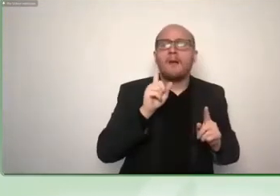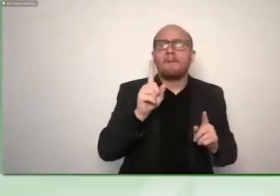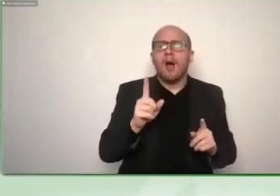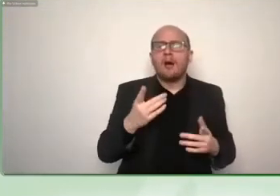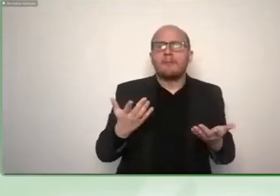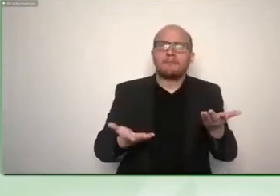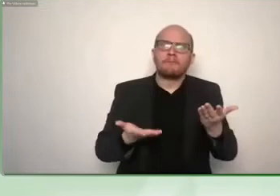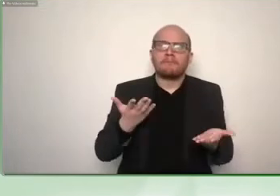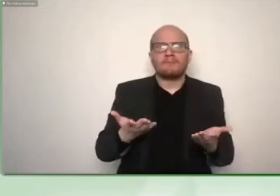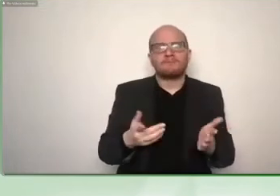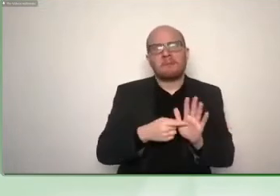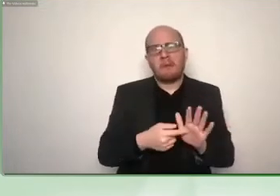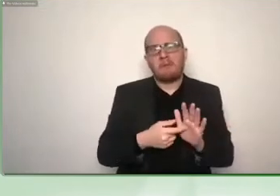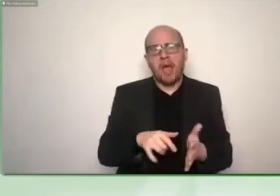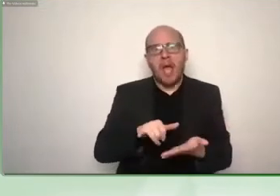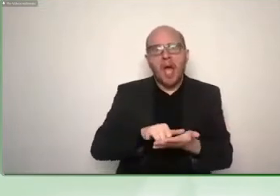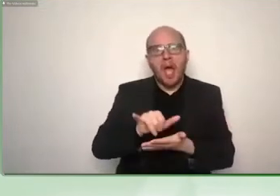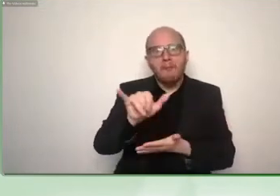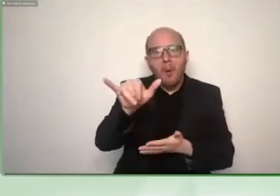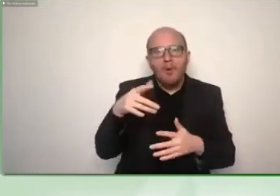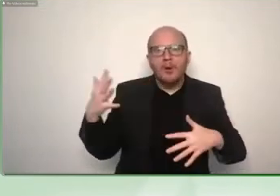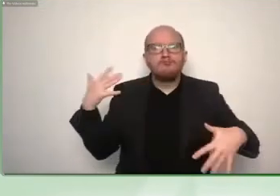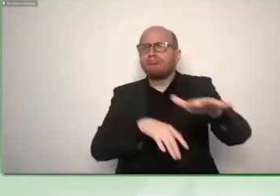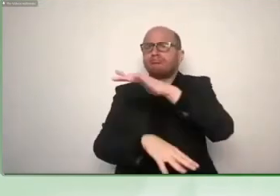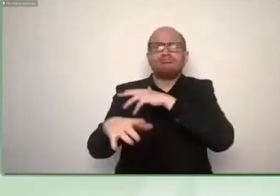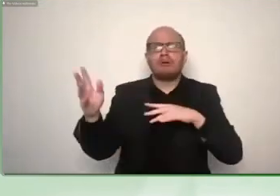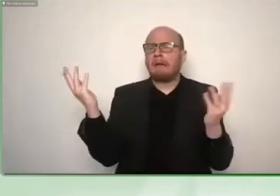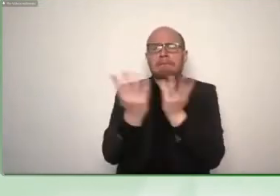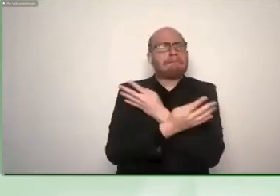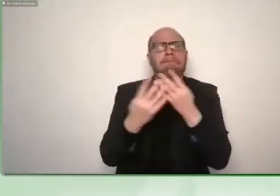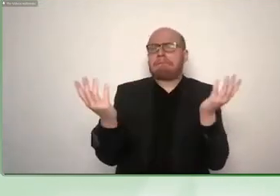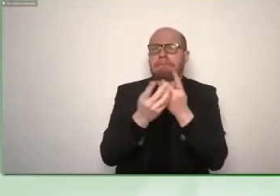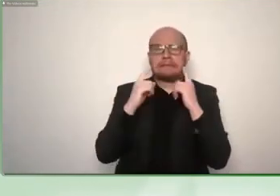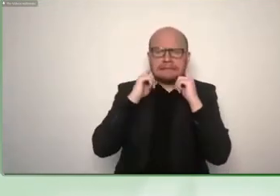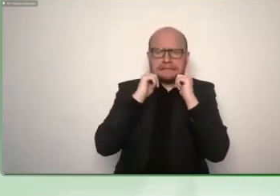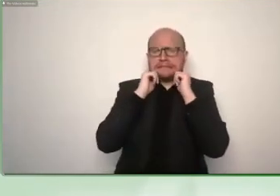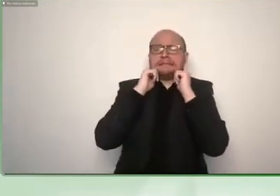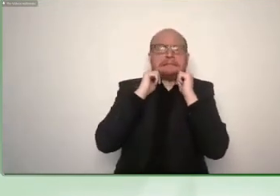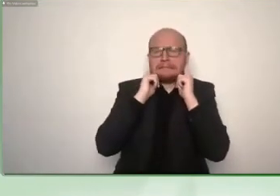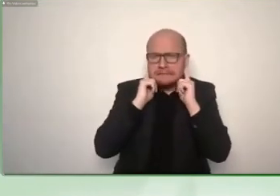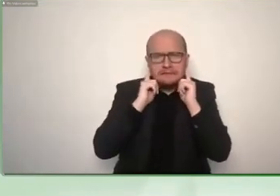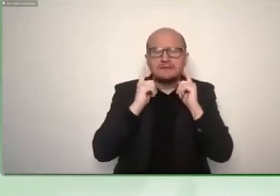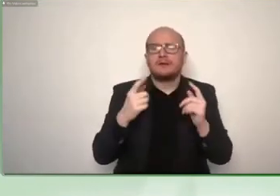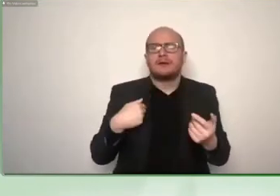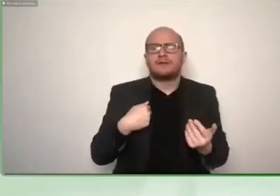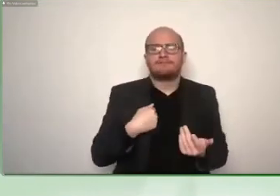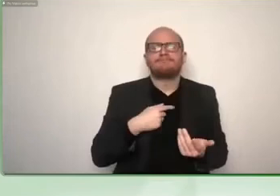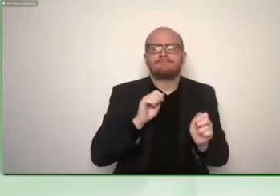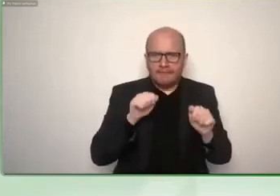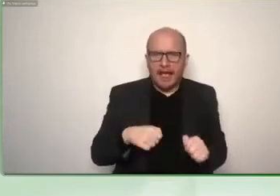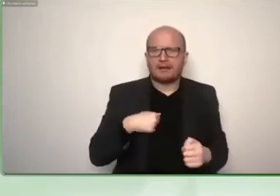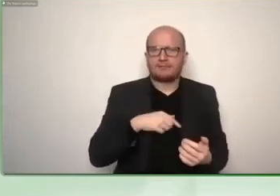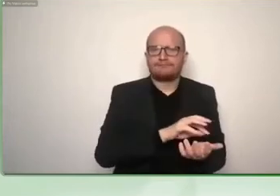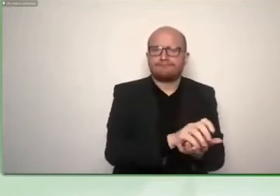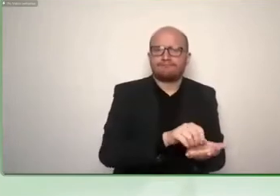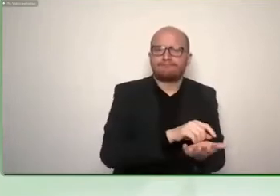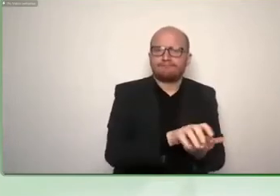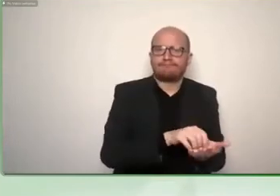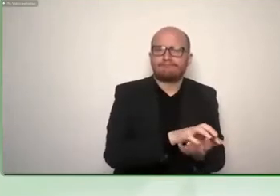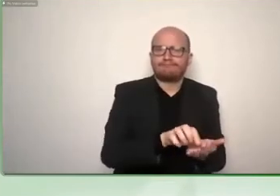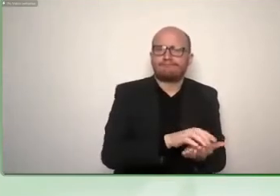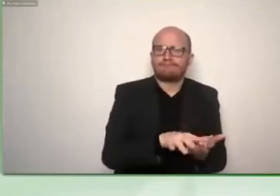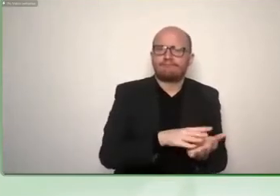i'm lost and i'm happy to use it for me it's ideal for short um